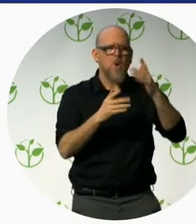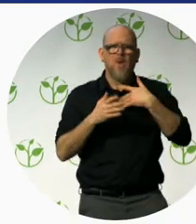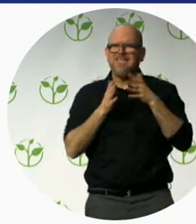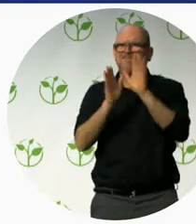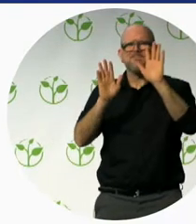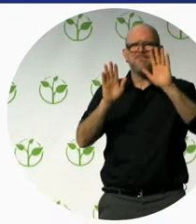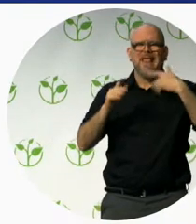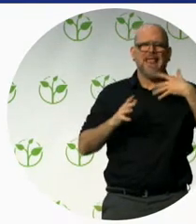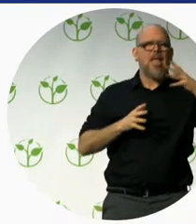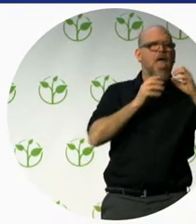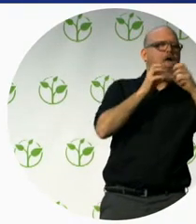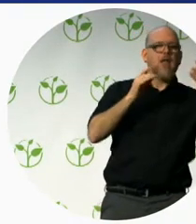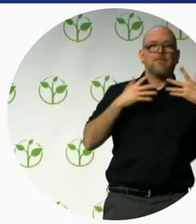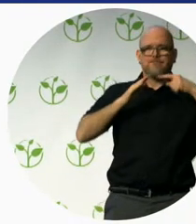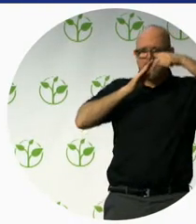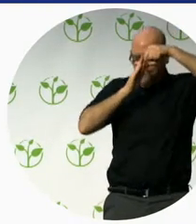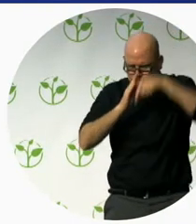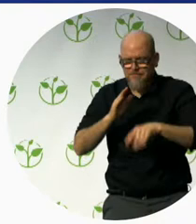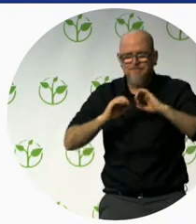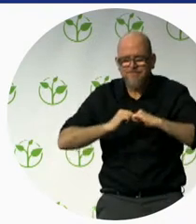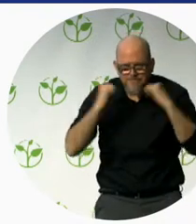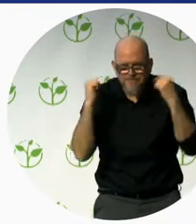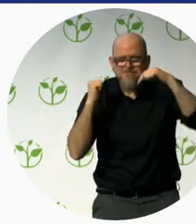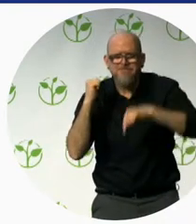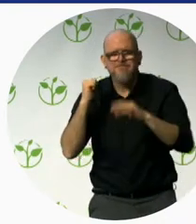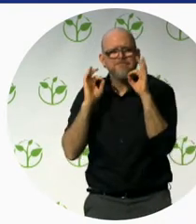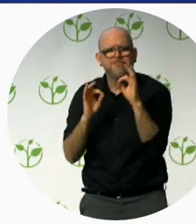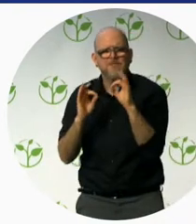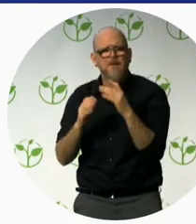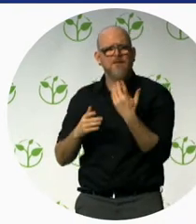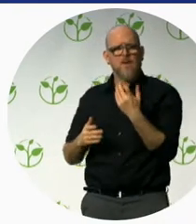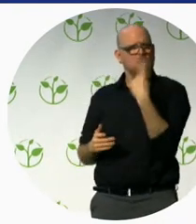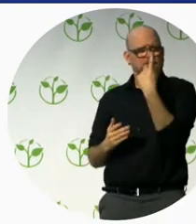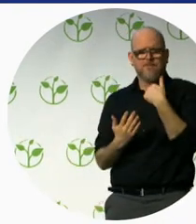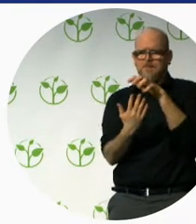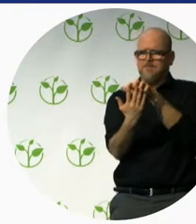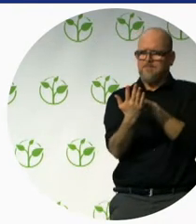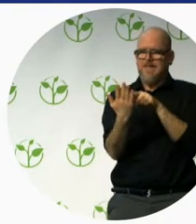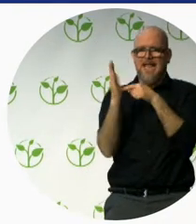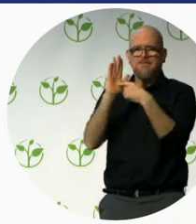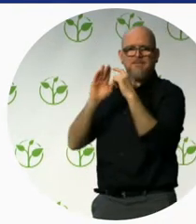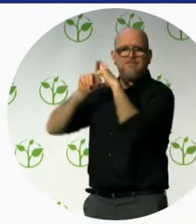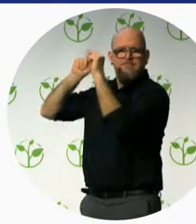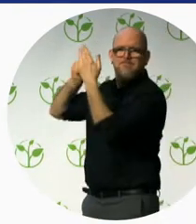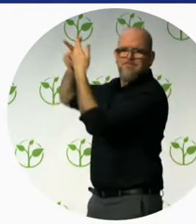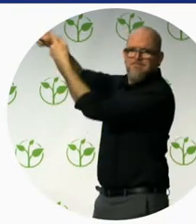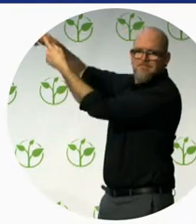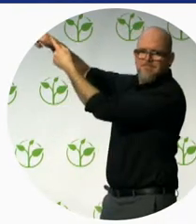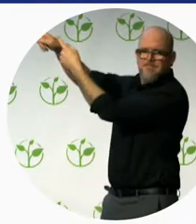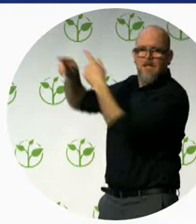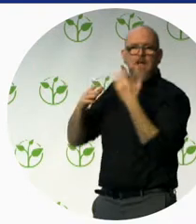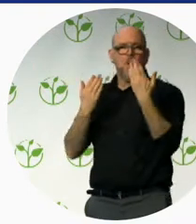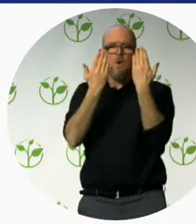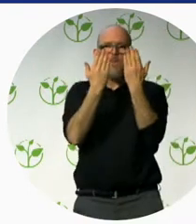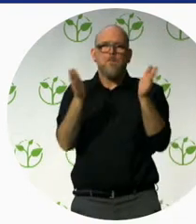This is an example of a page from the Historium. It's a kind of museum in the center of Bruges. And